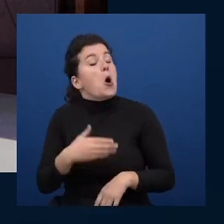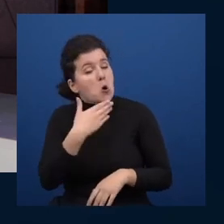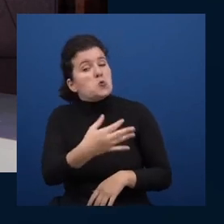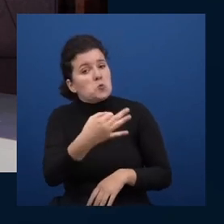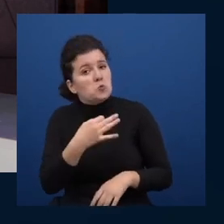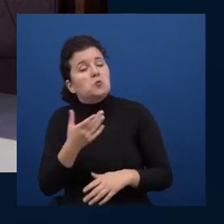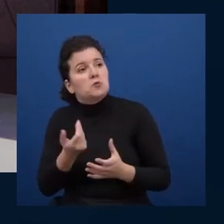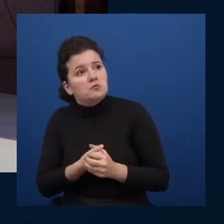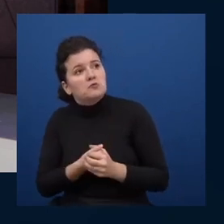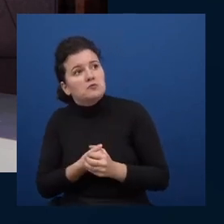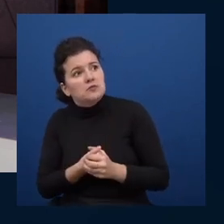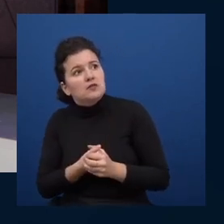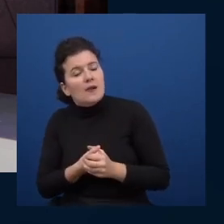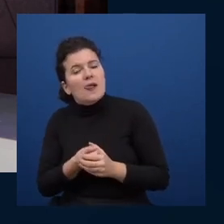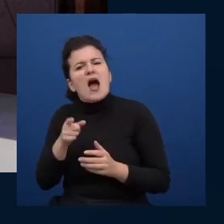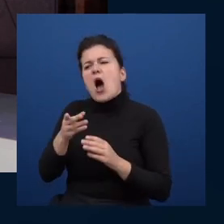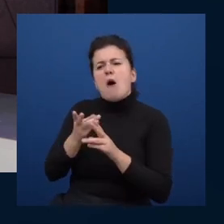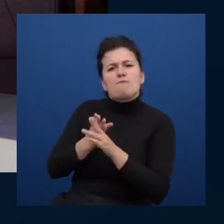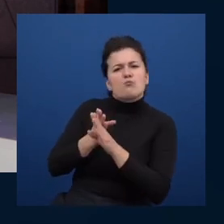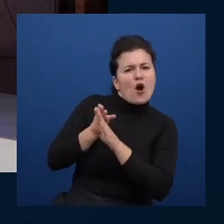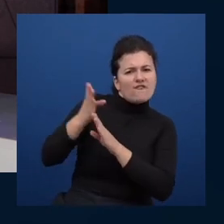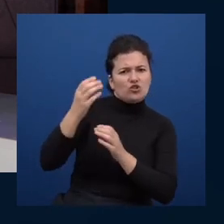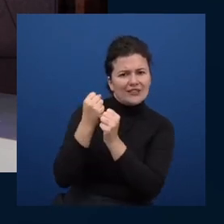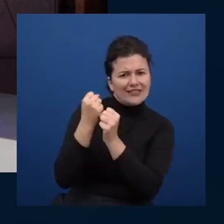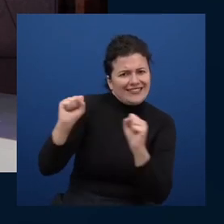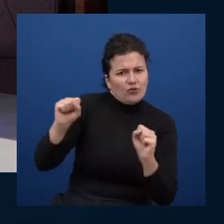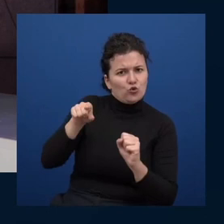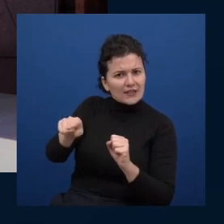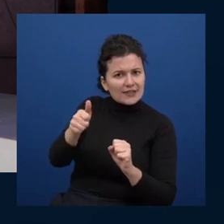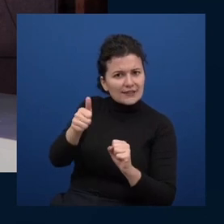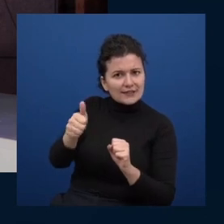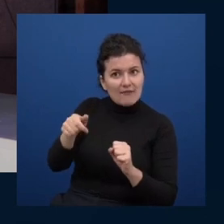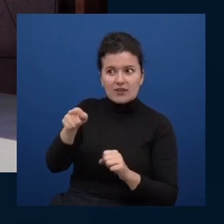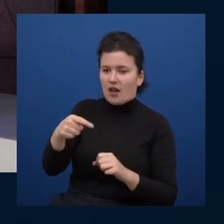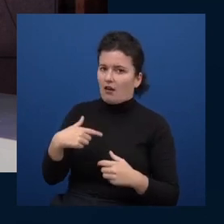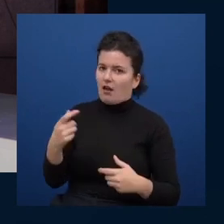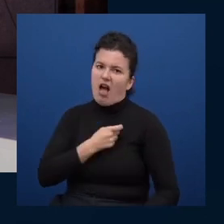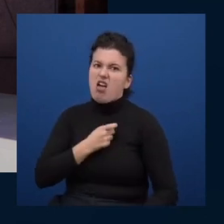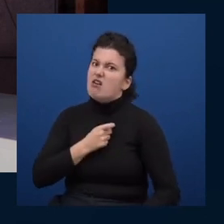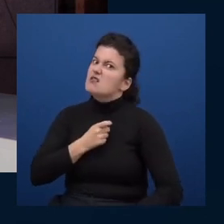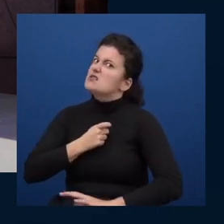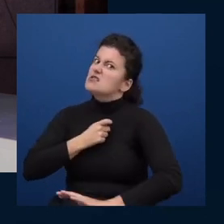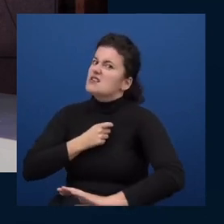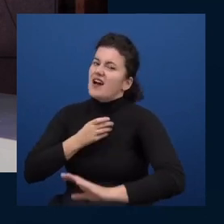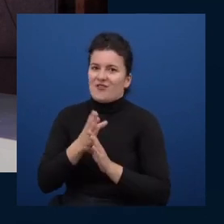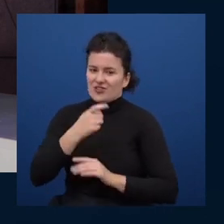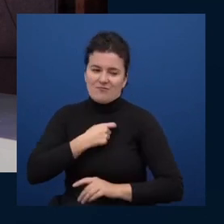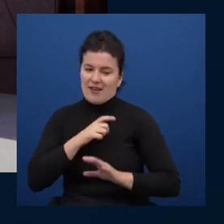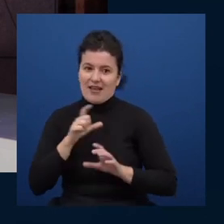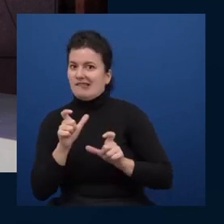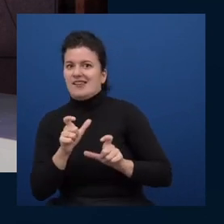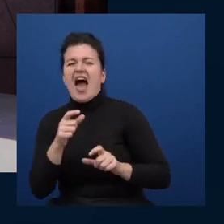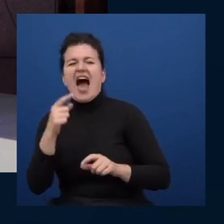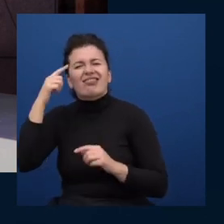that are professional security engineers that the appropriate level of paranoia that they have is probably more than is